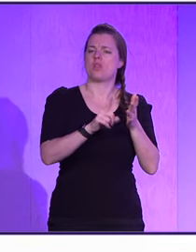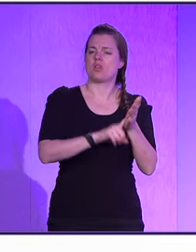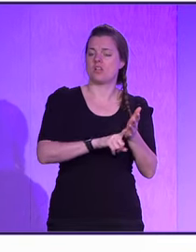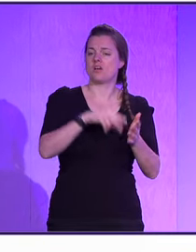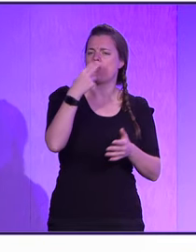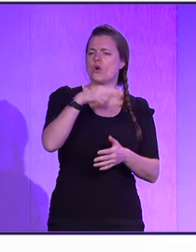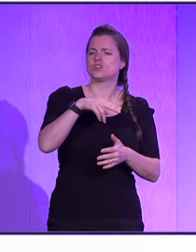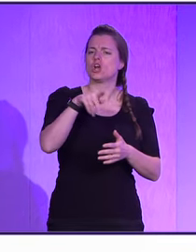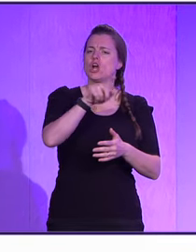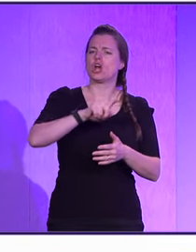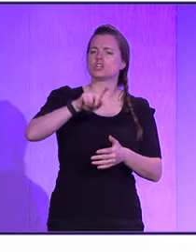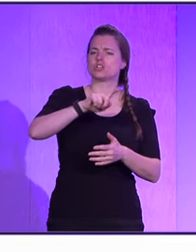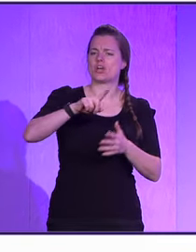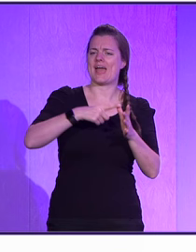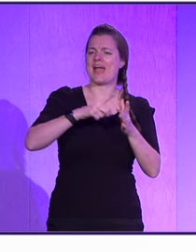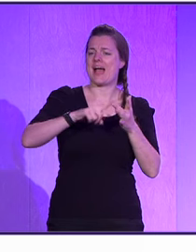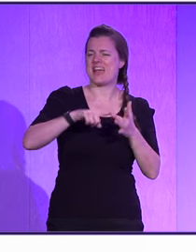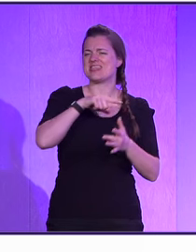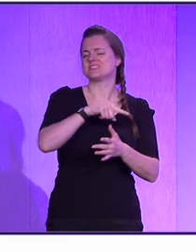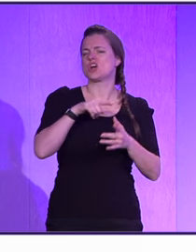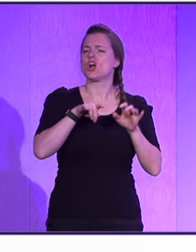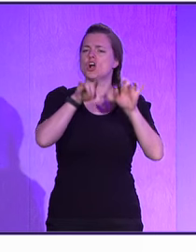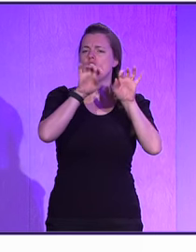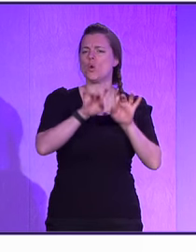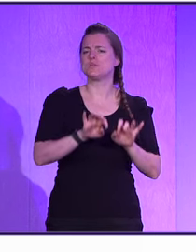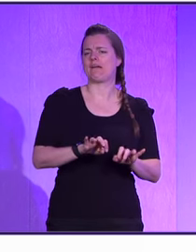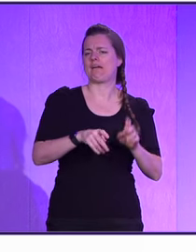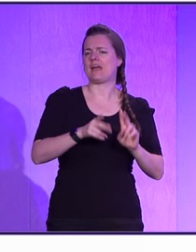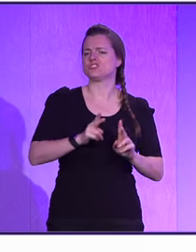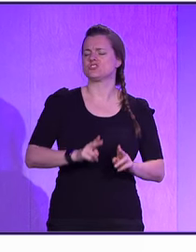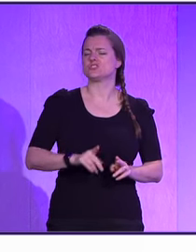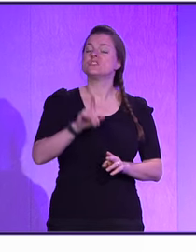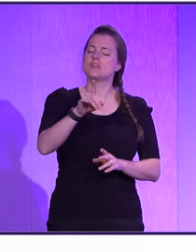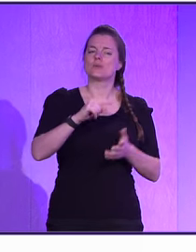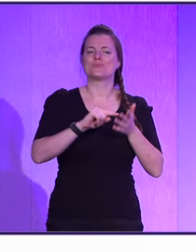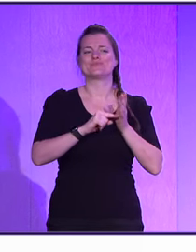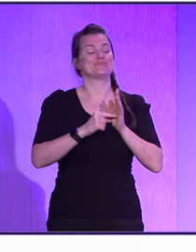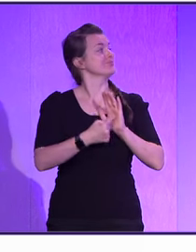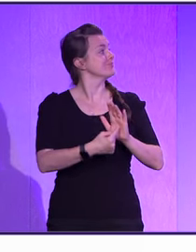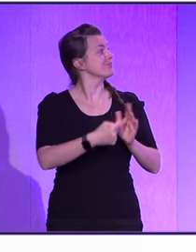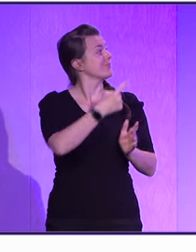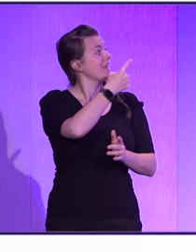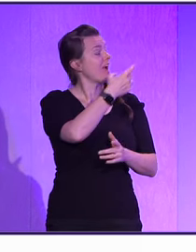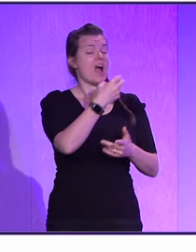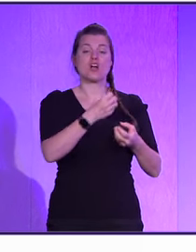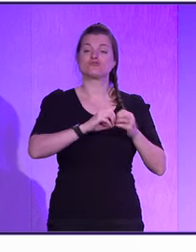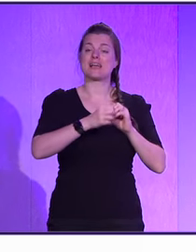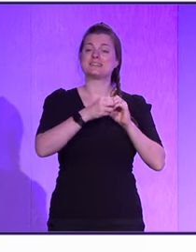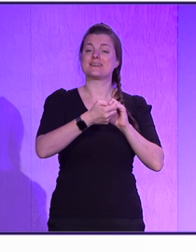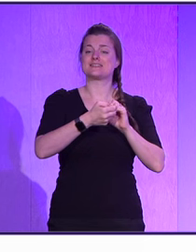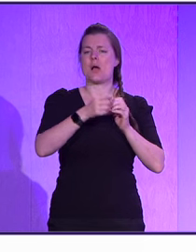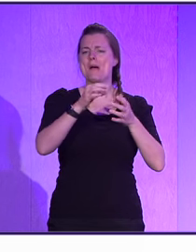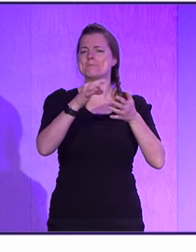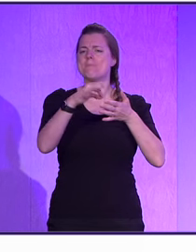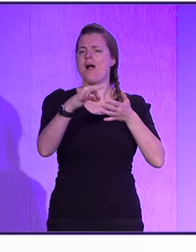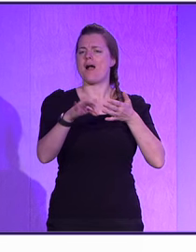So this is a tool called CursoryEye, and it's like one of the newest coding editors. And you see that I created a markdown